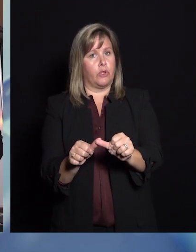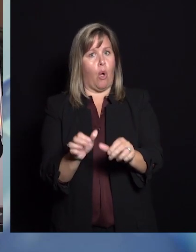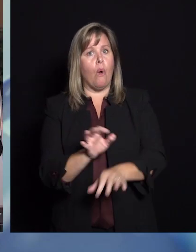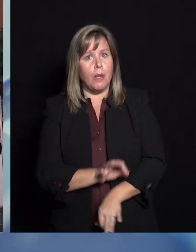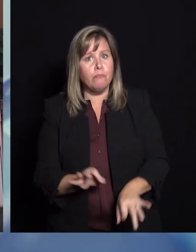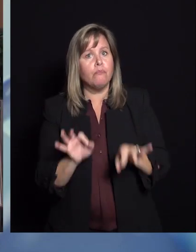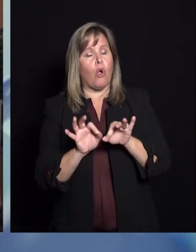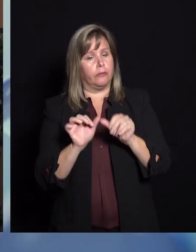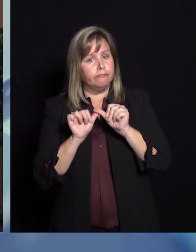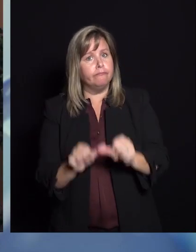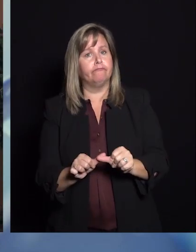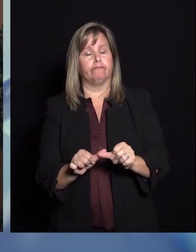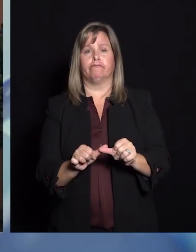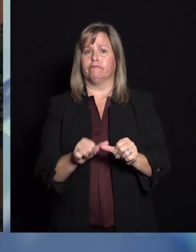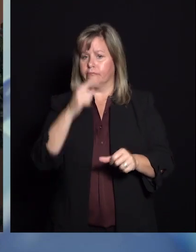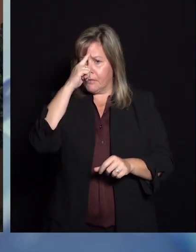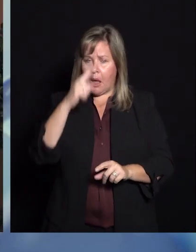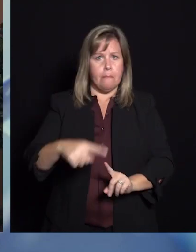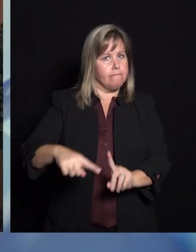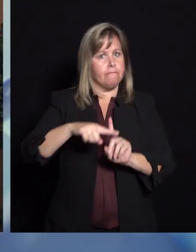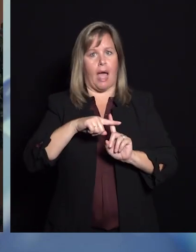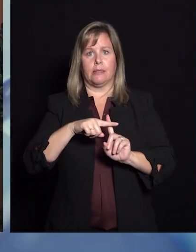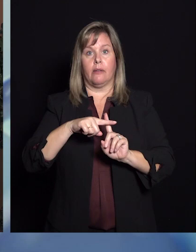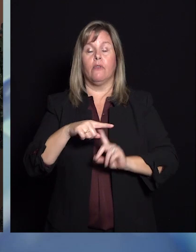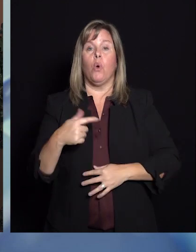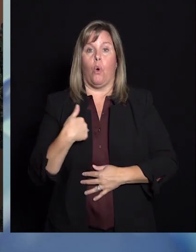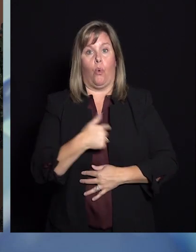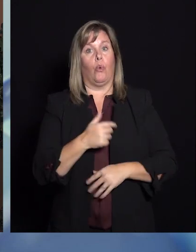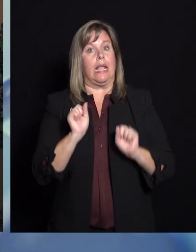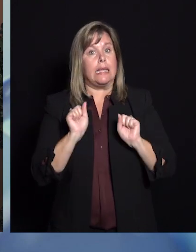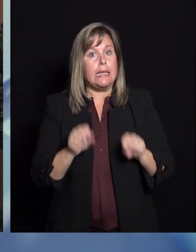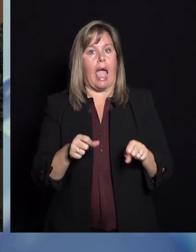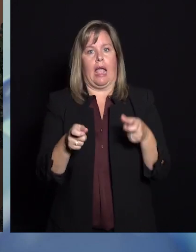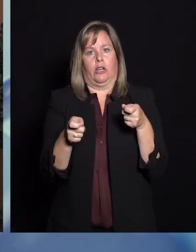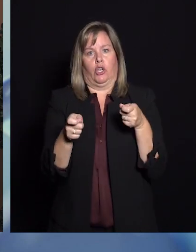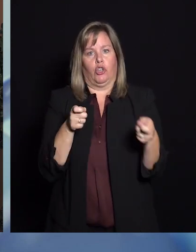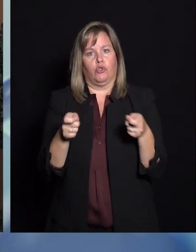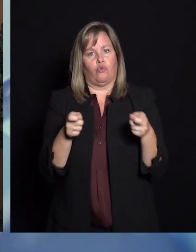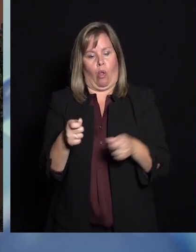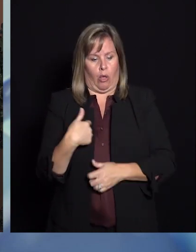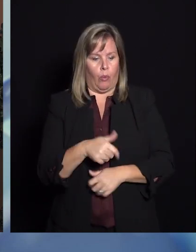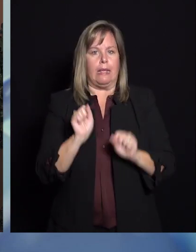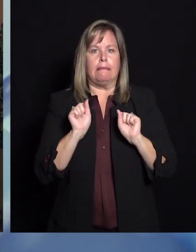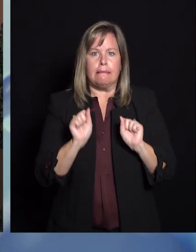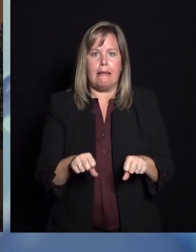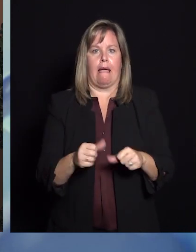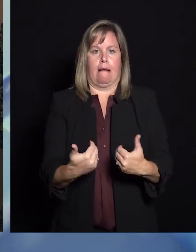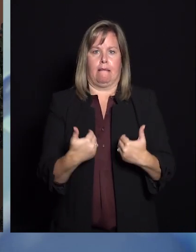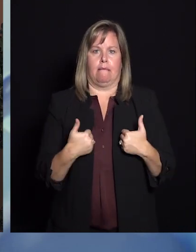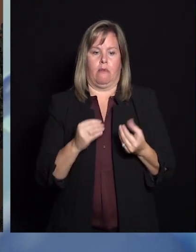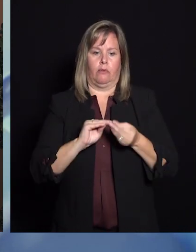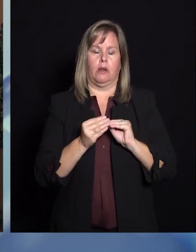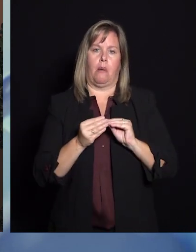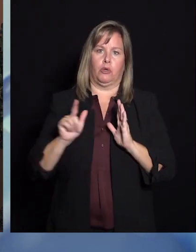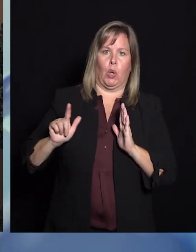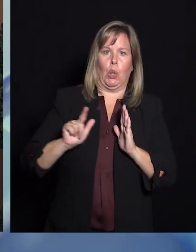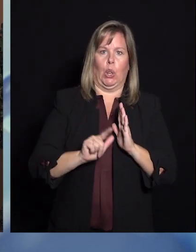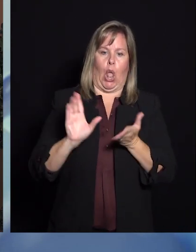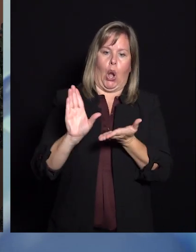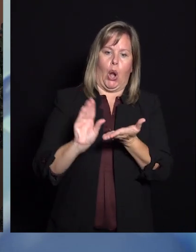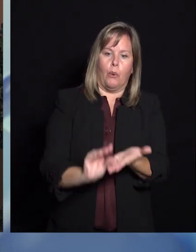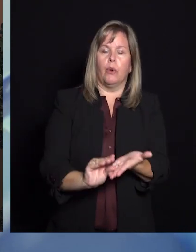can control this. We can keep these numbers low enough that we can prevent those really damaging,